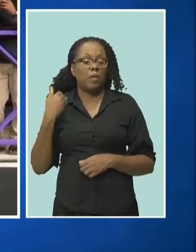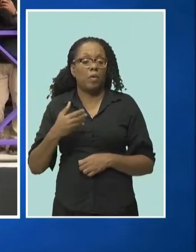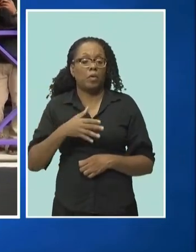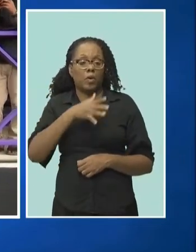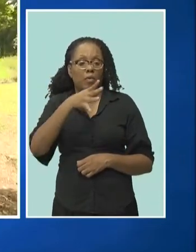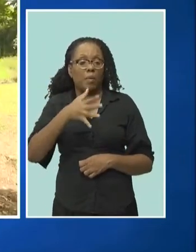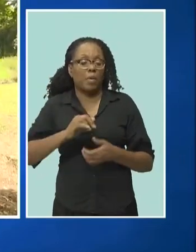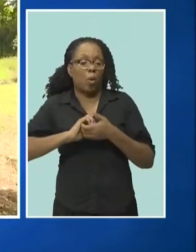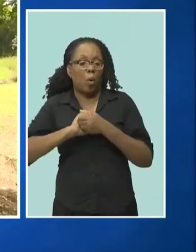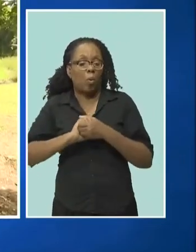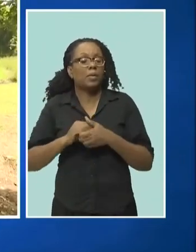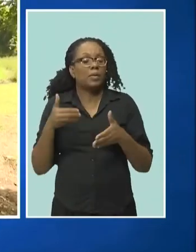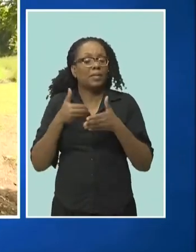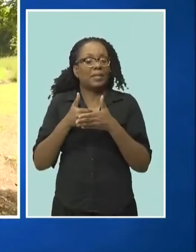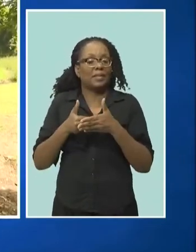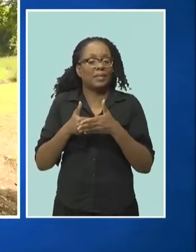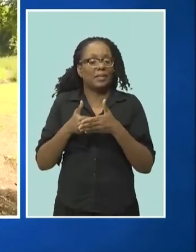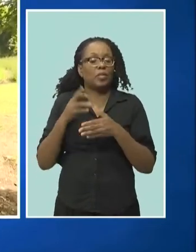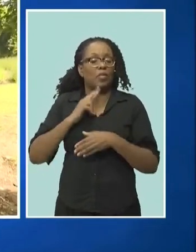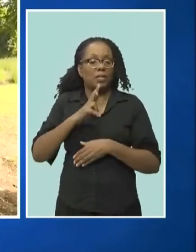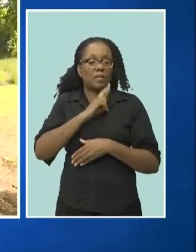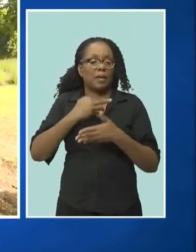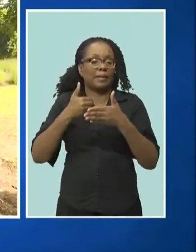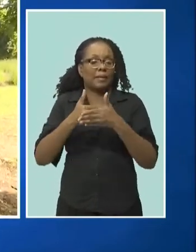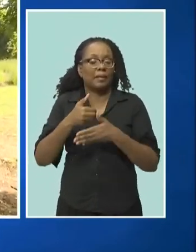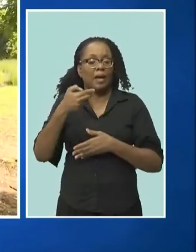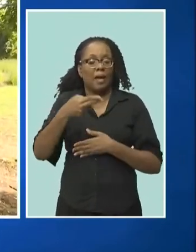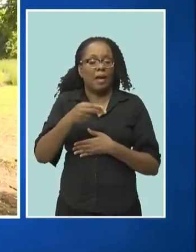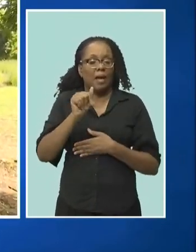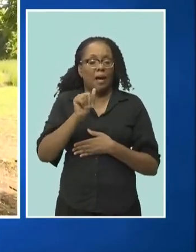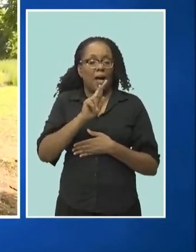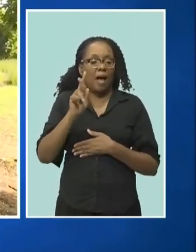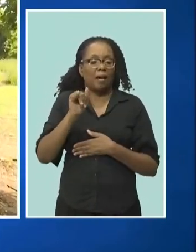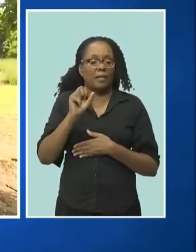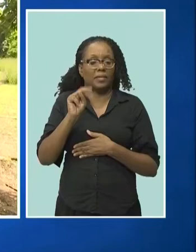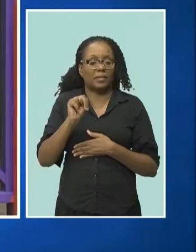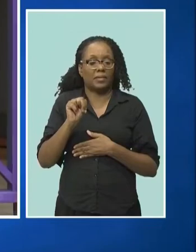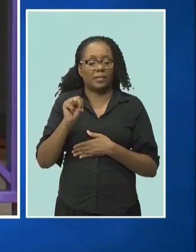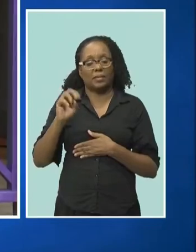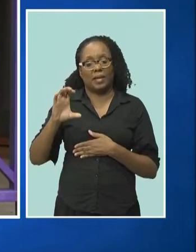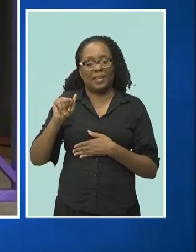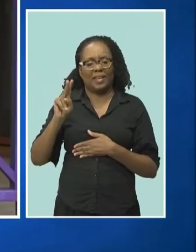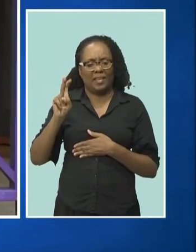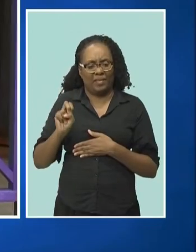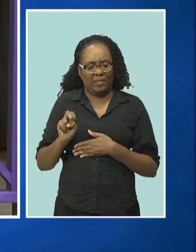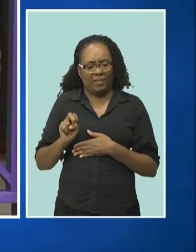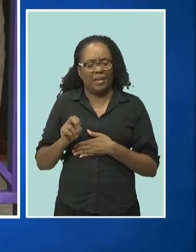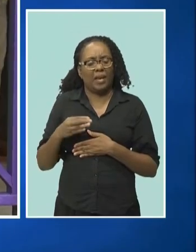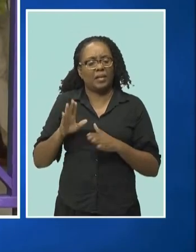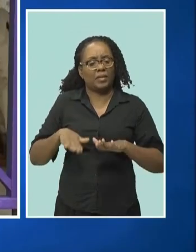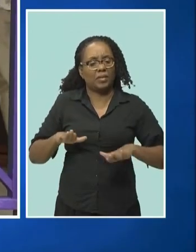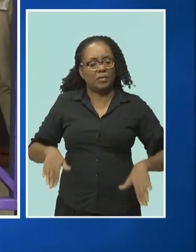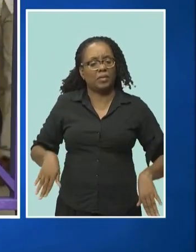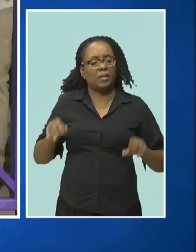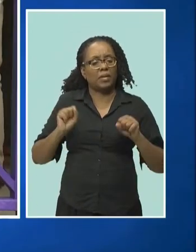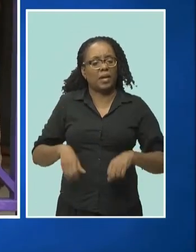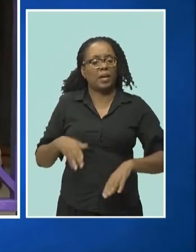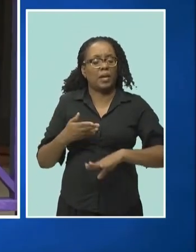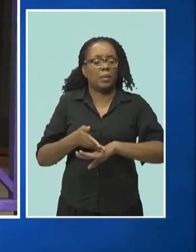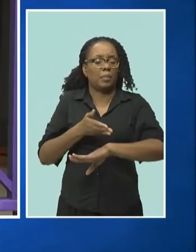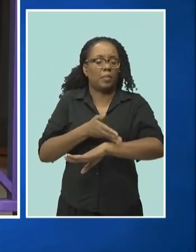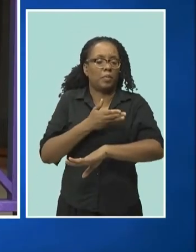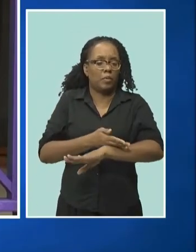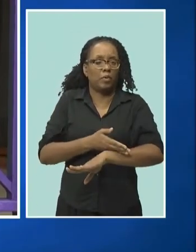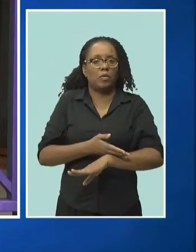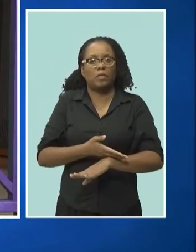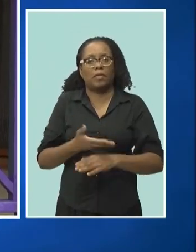near the Harrison's Cave, and Ms. Ford sees the business as a training ground through which children can improve their quality